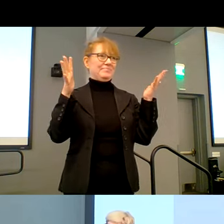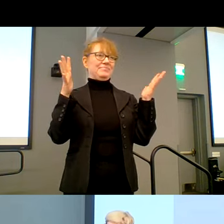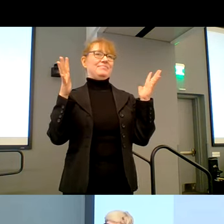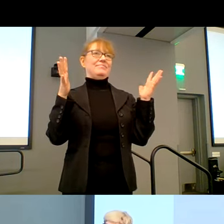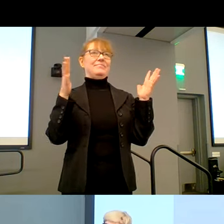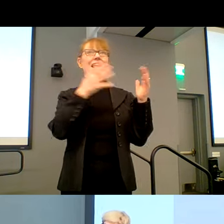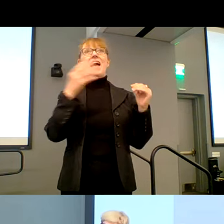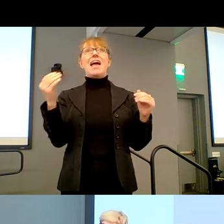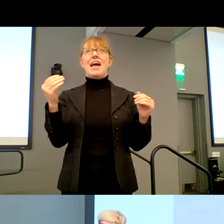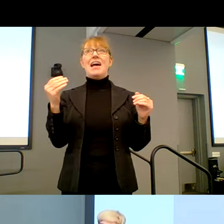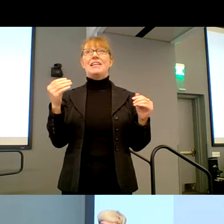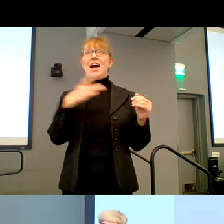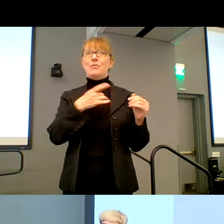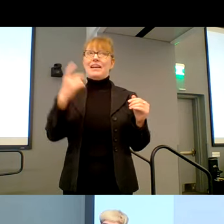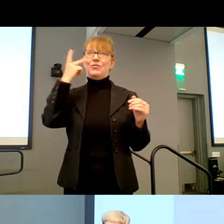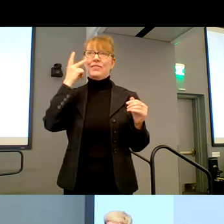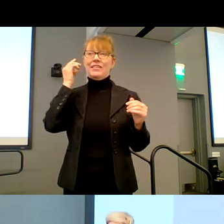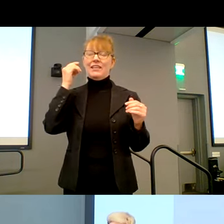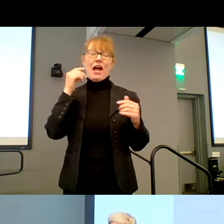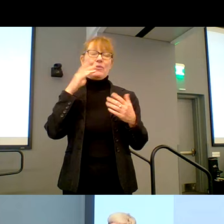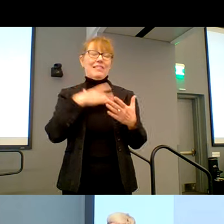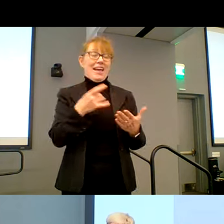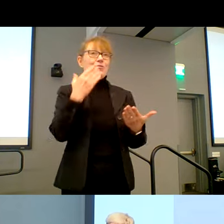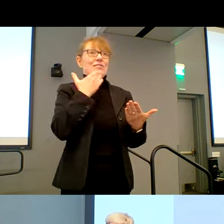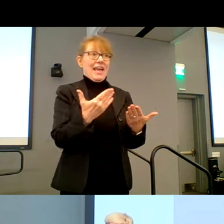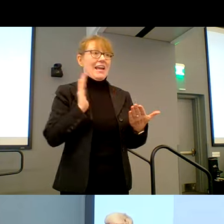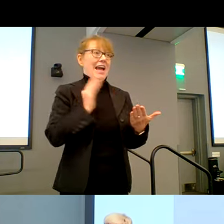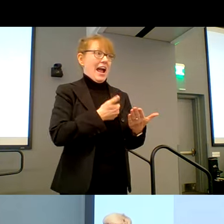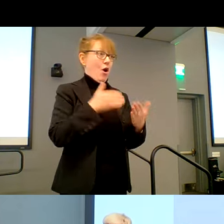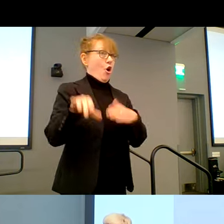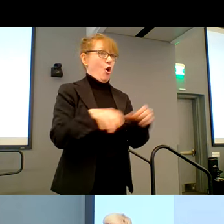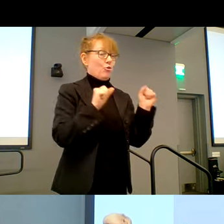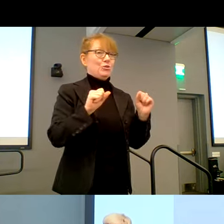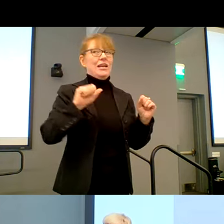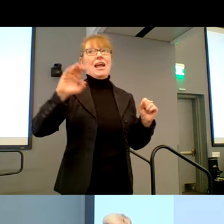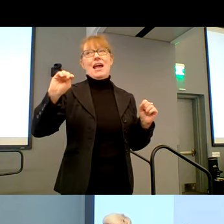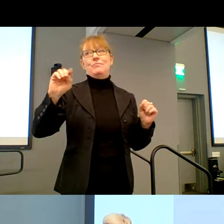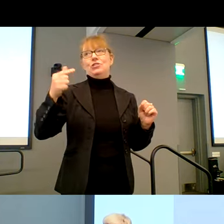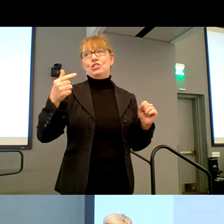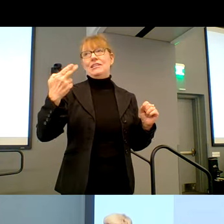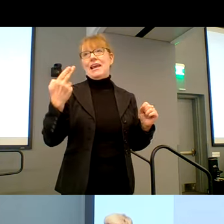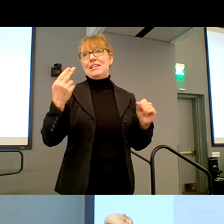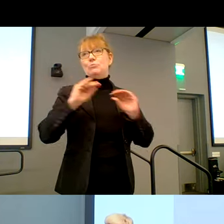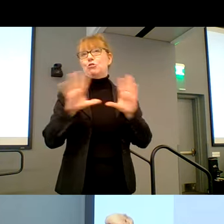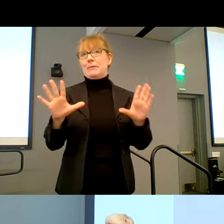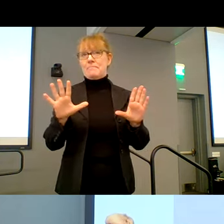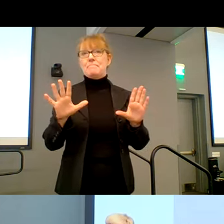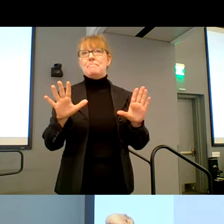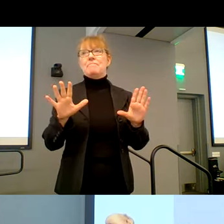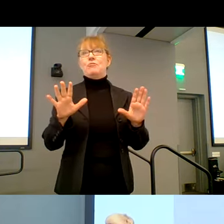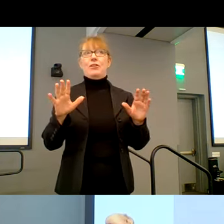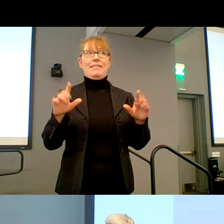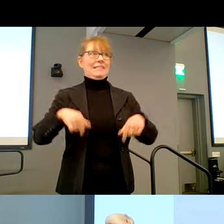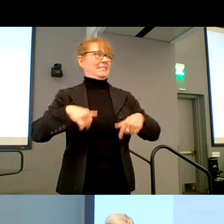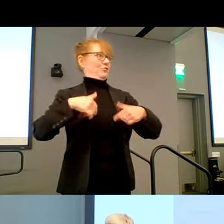And I'd like to thank our host, MGH Brigham, for giving us this venue